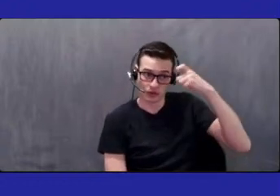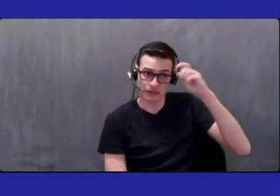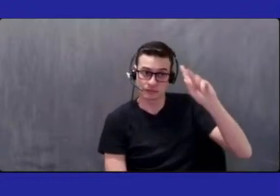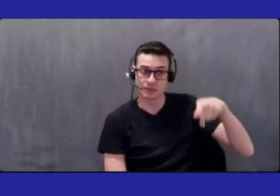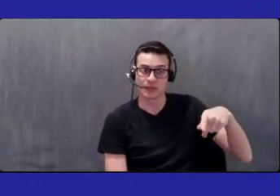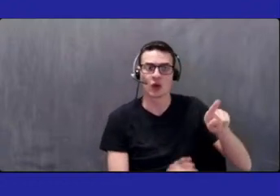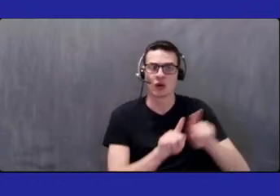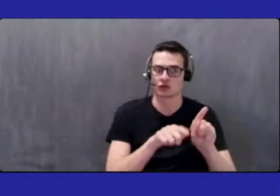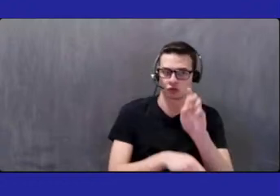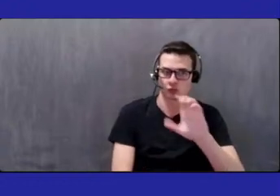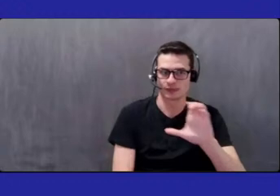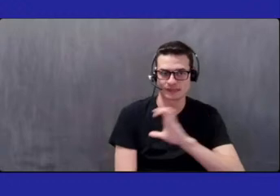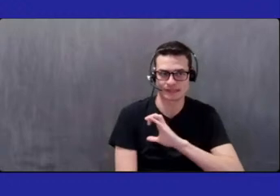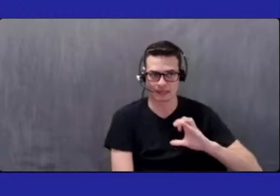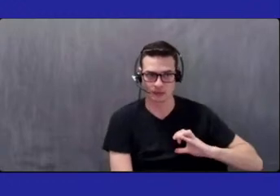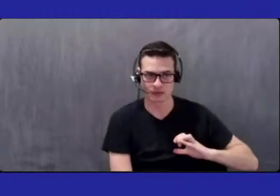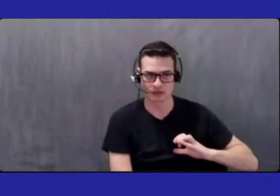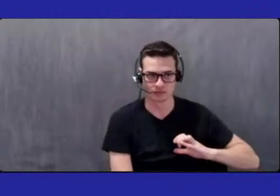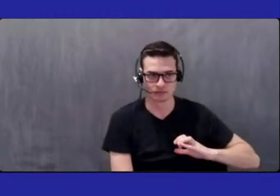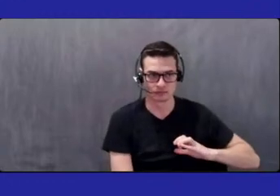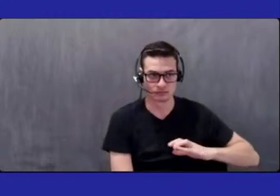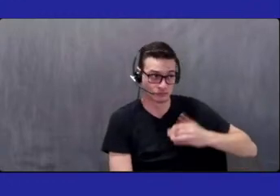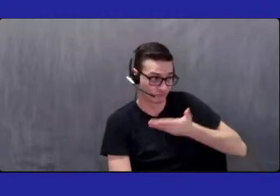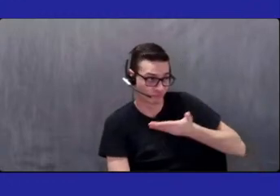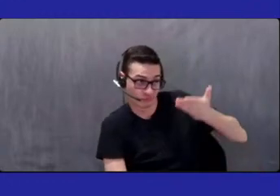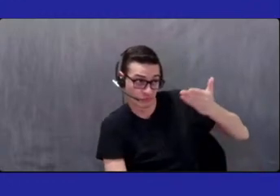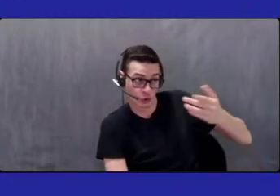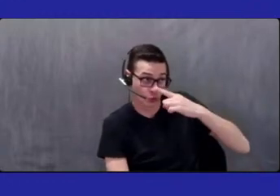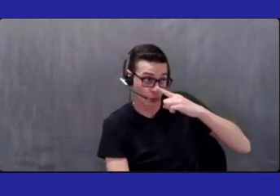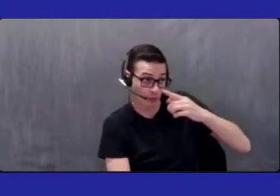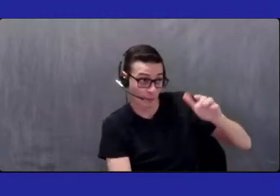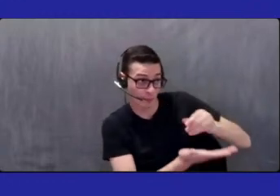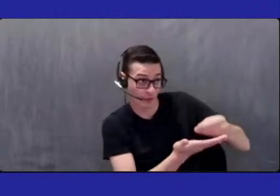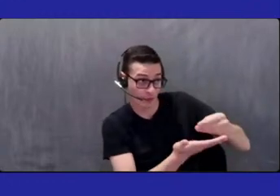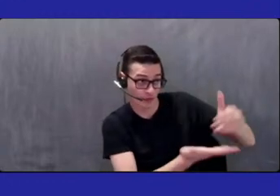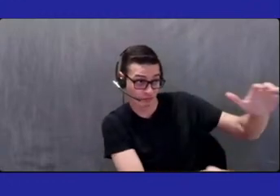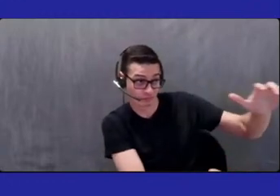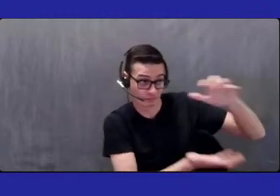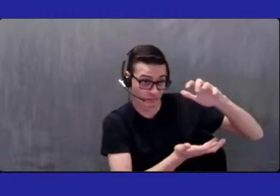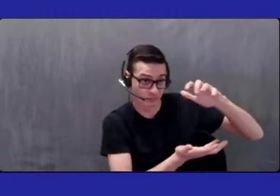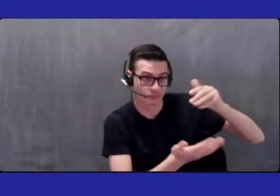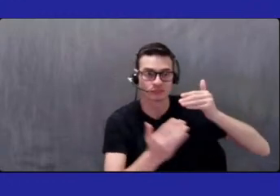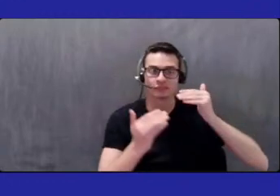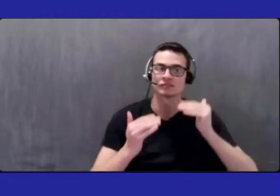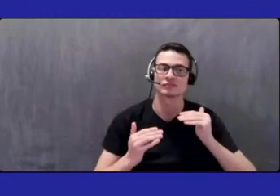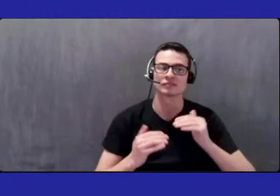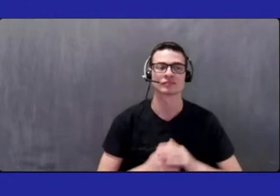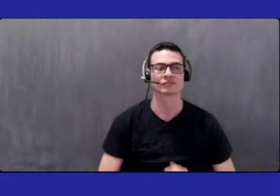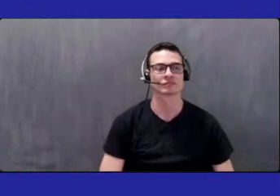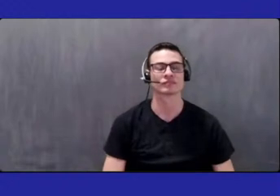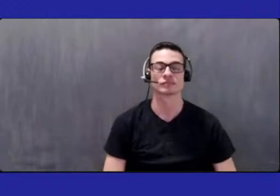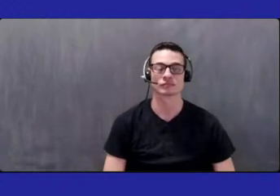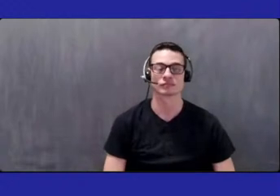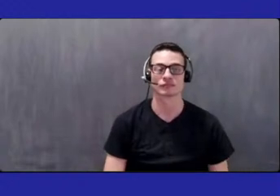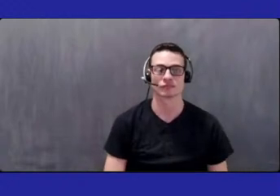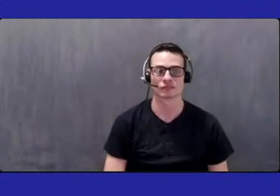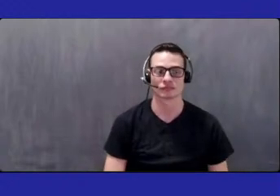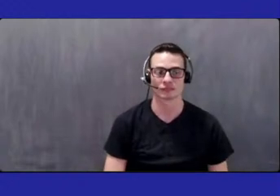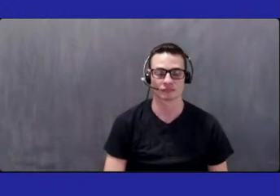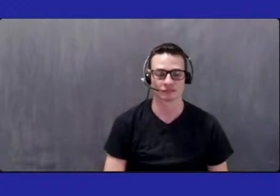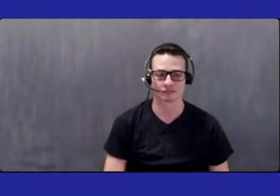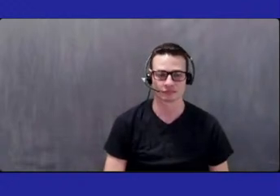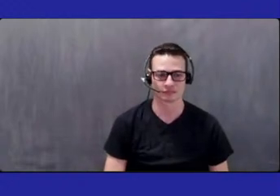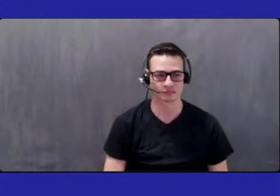pressure and vital signs, vital sign machines. For patient engagement, next slide, I'm sorry. For